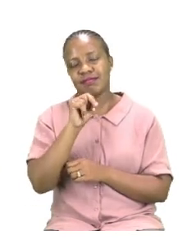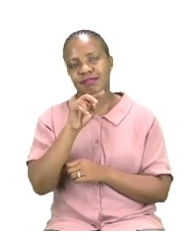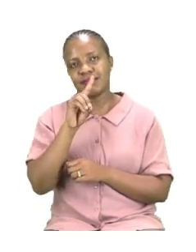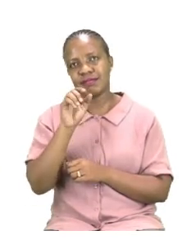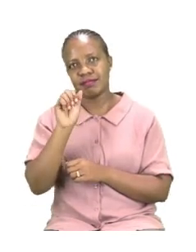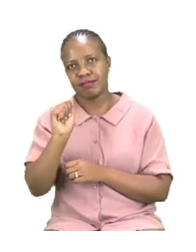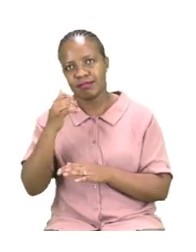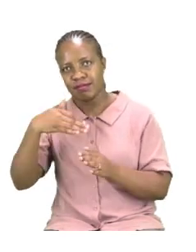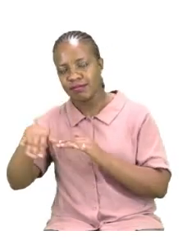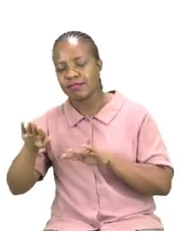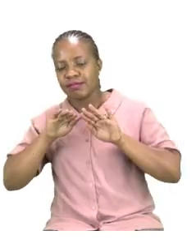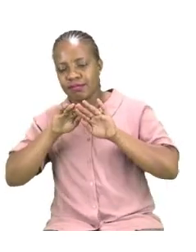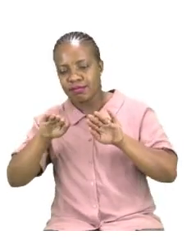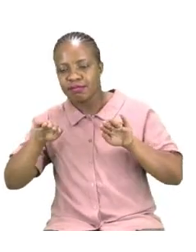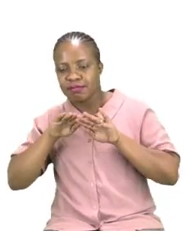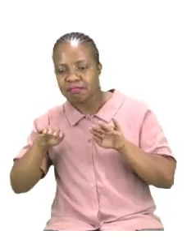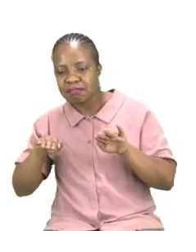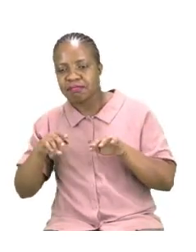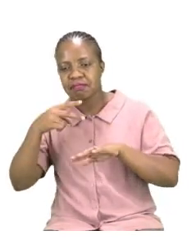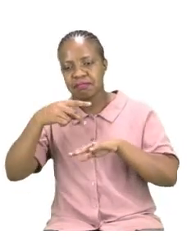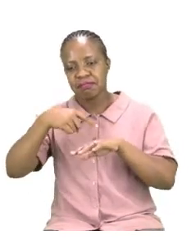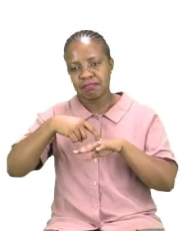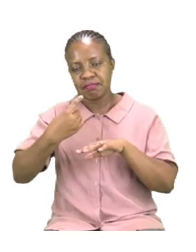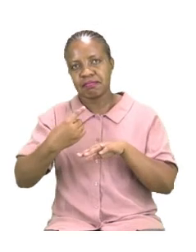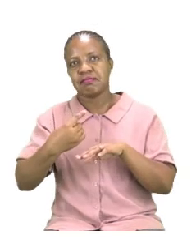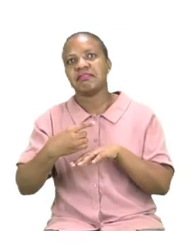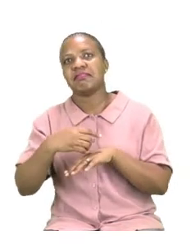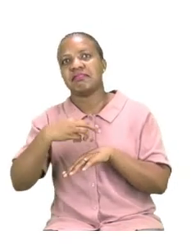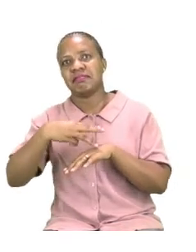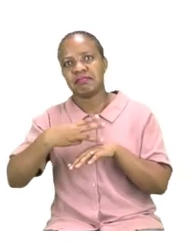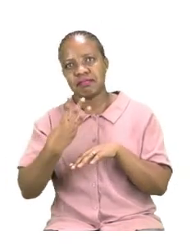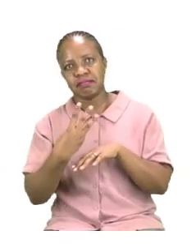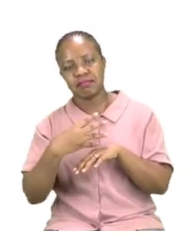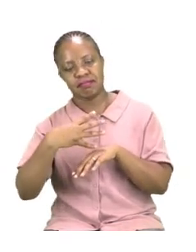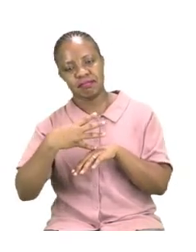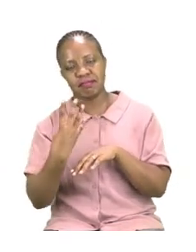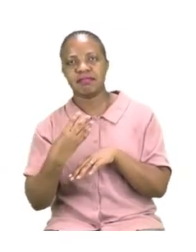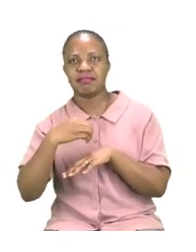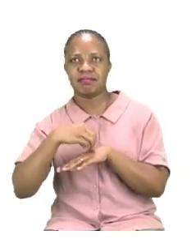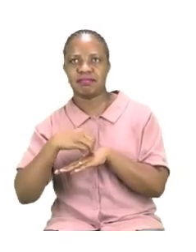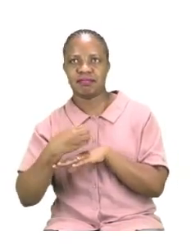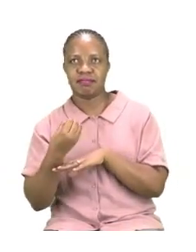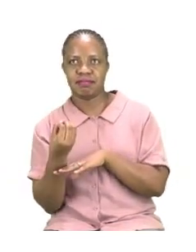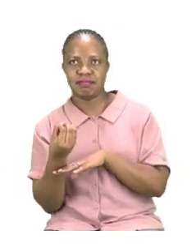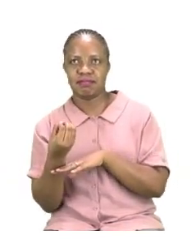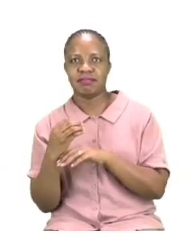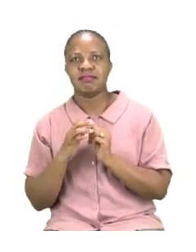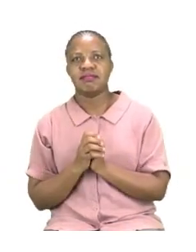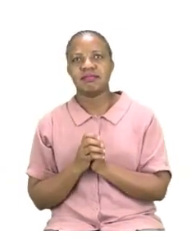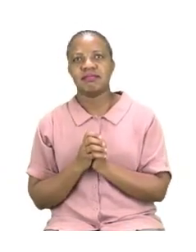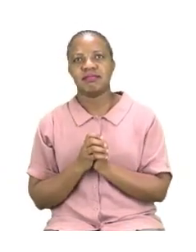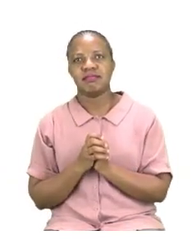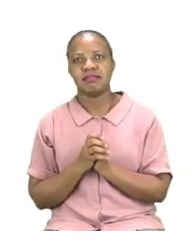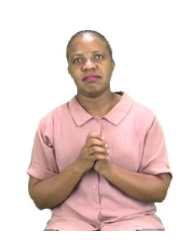on Mondays, Wednesdays, Fridays and Saturdays. How many